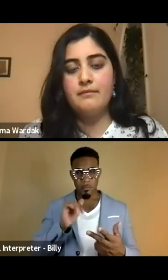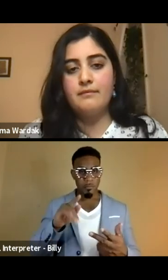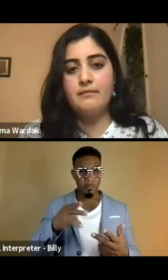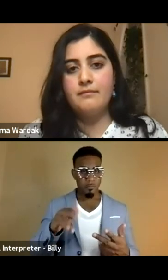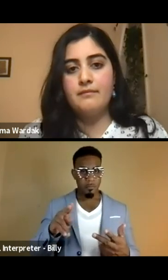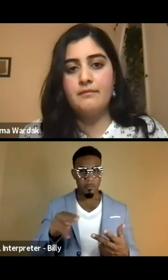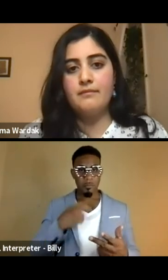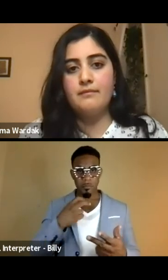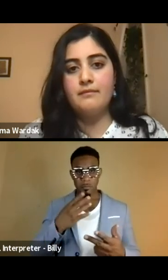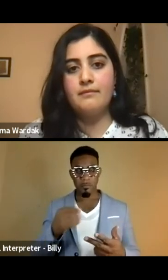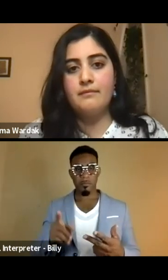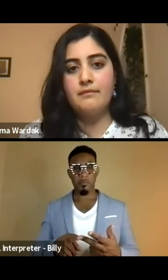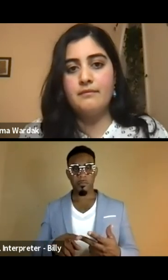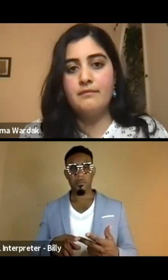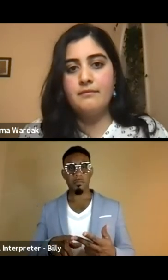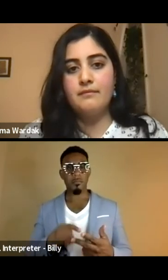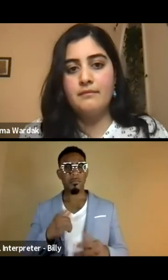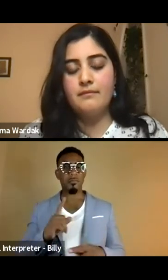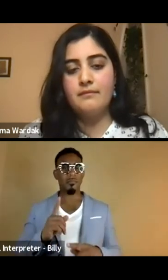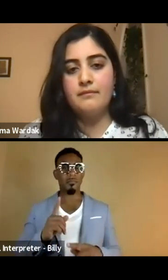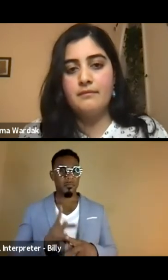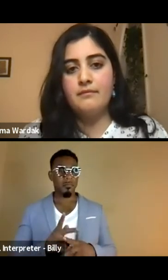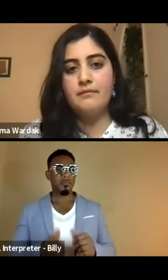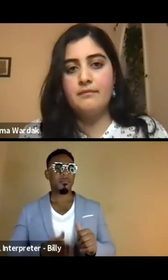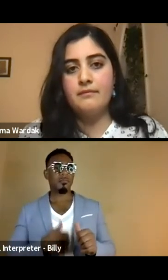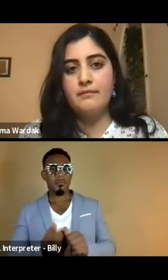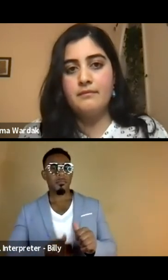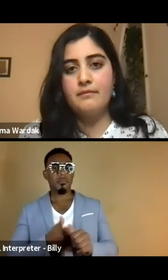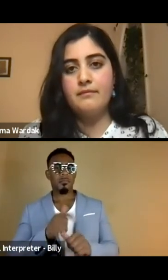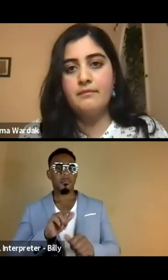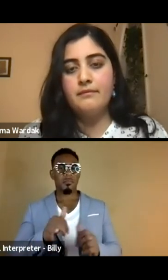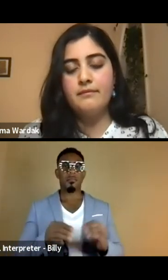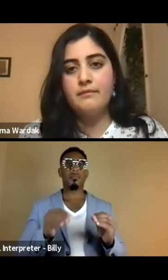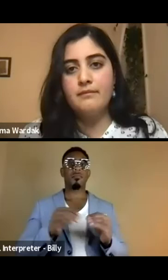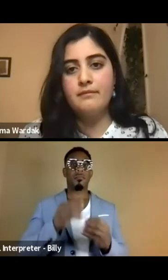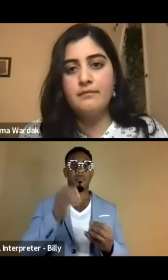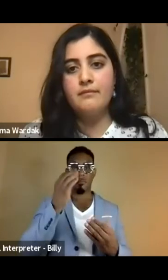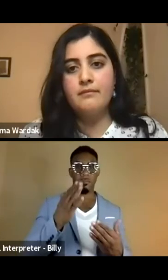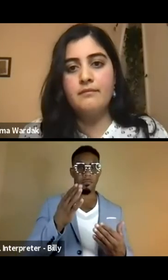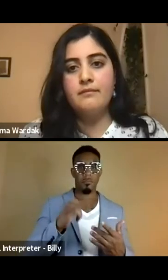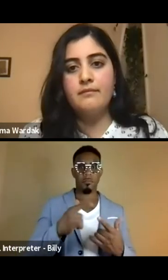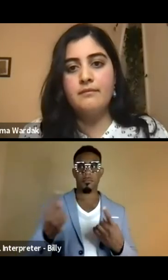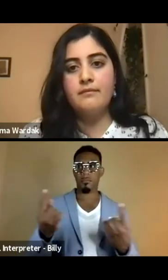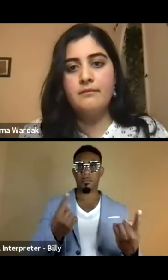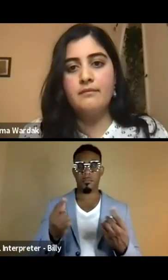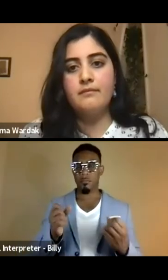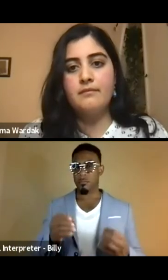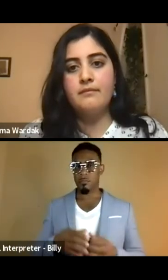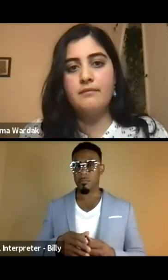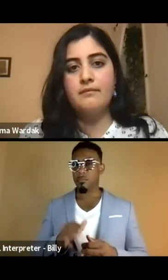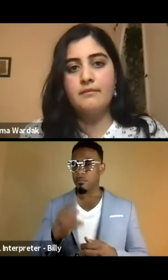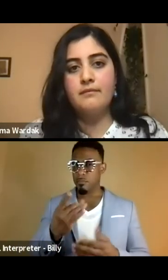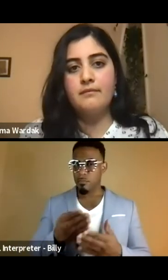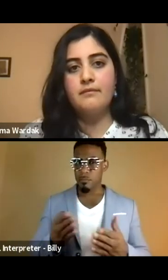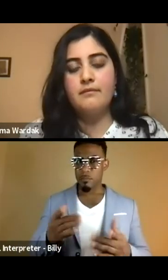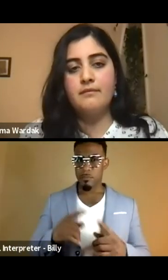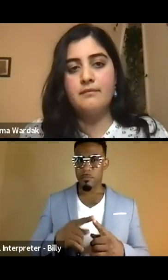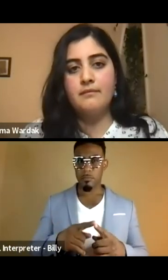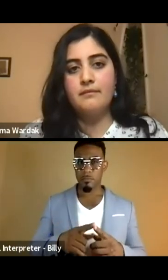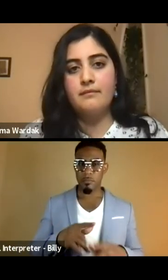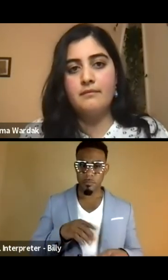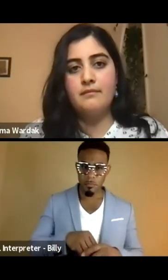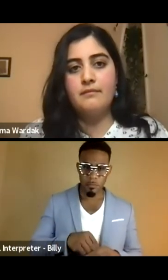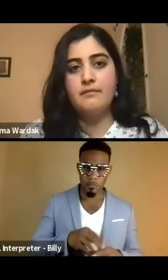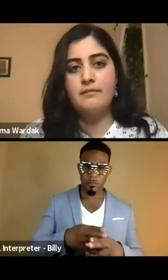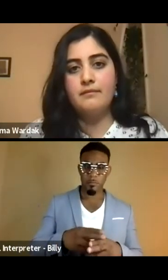voices. And, uh, and I keep updating that with more information as it comes. So that's one way to engage